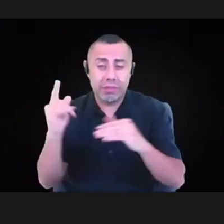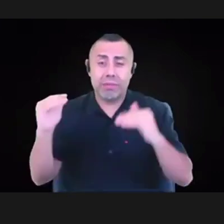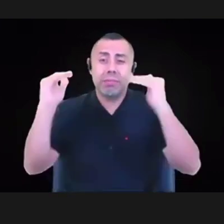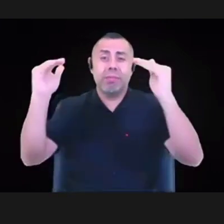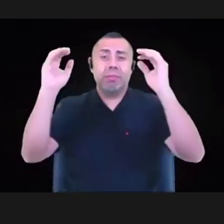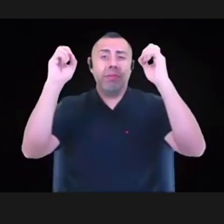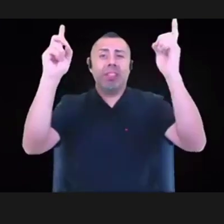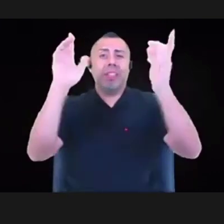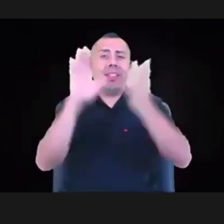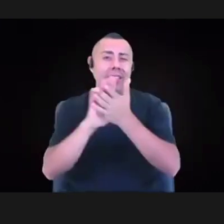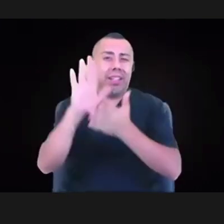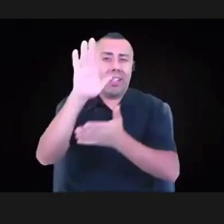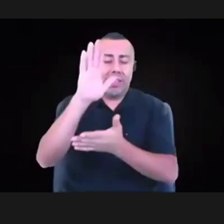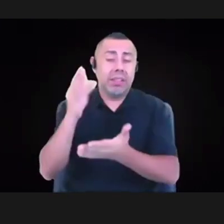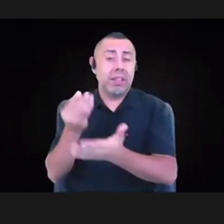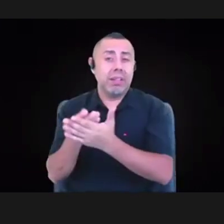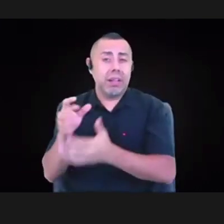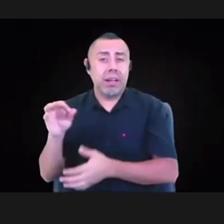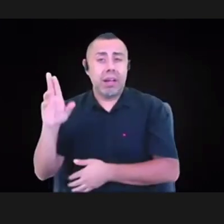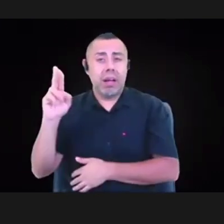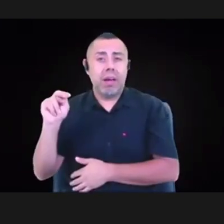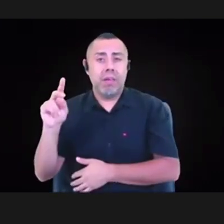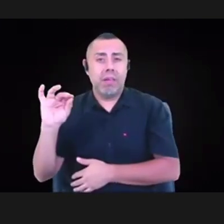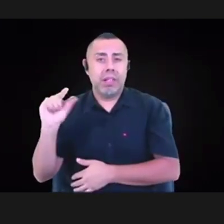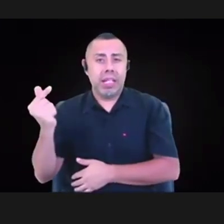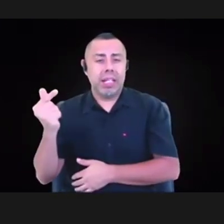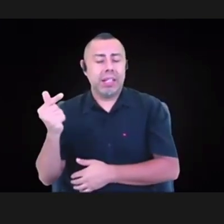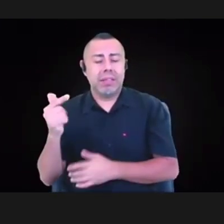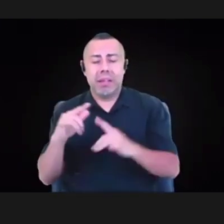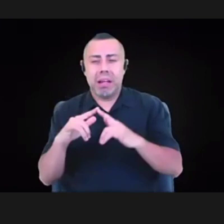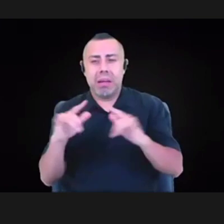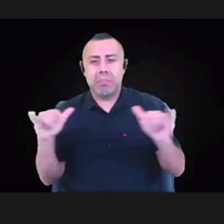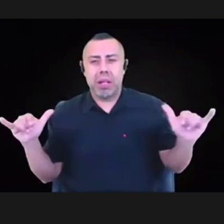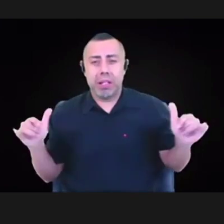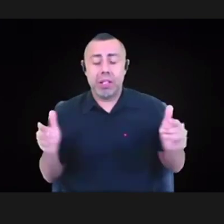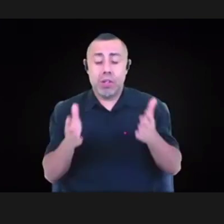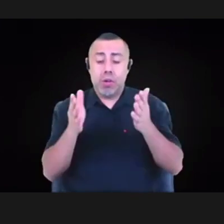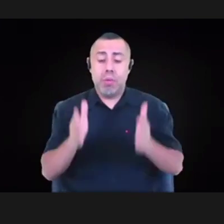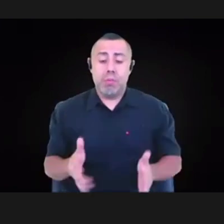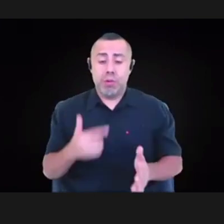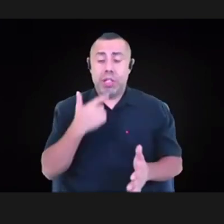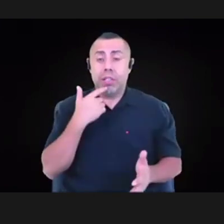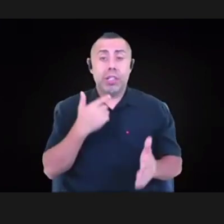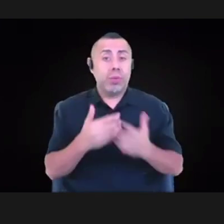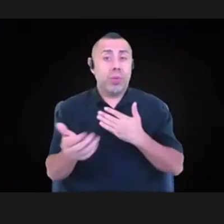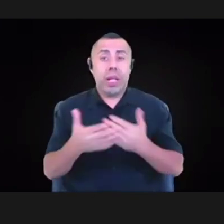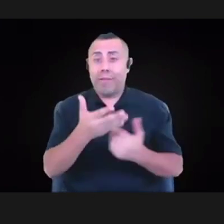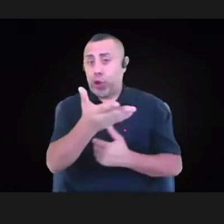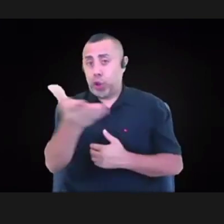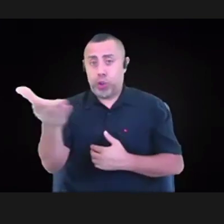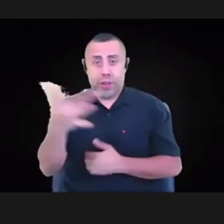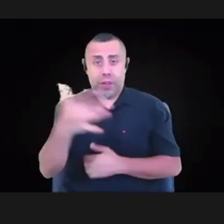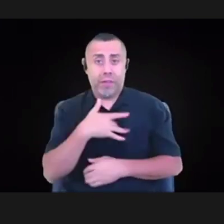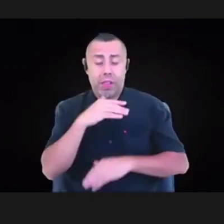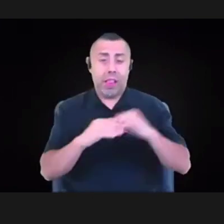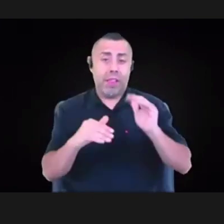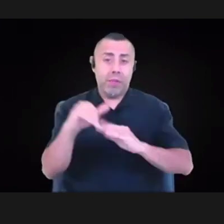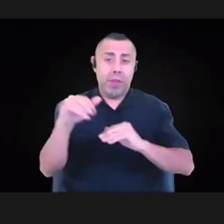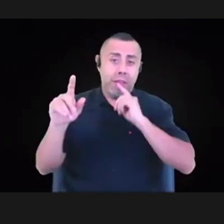And they say whoever is, whoever's comfortable speaking to this, um, please do, um, um, in rural